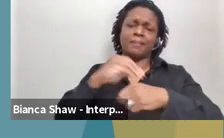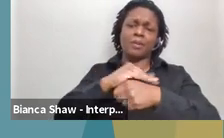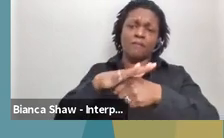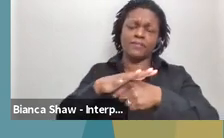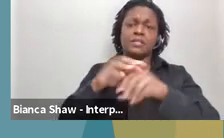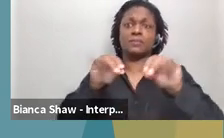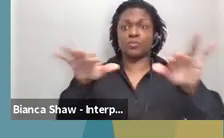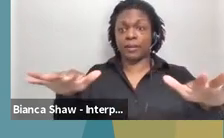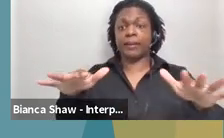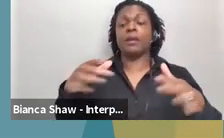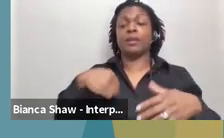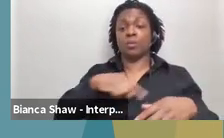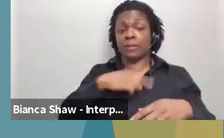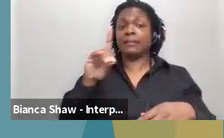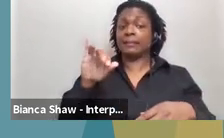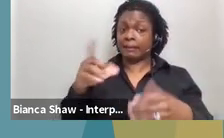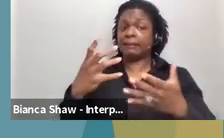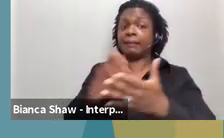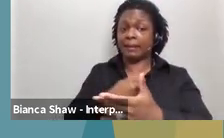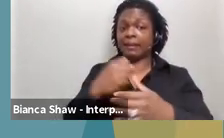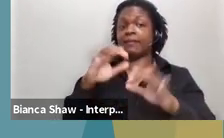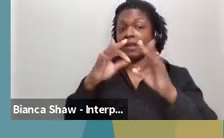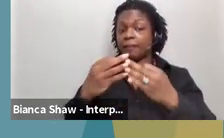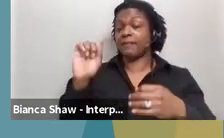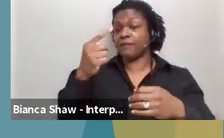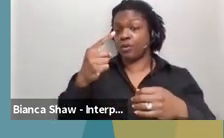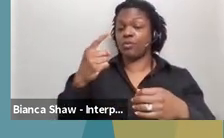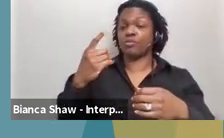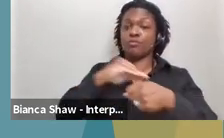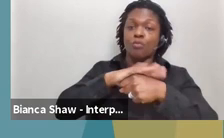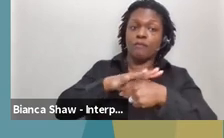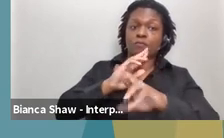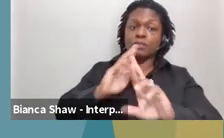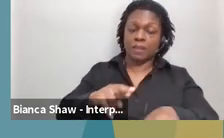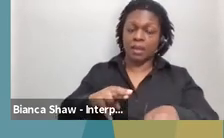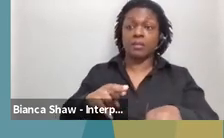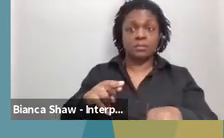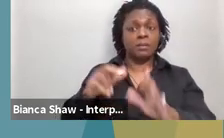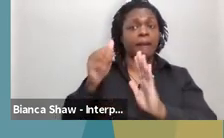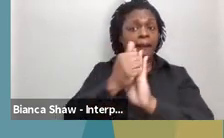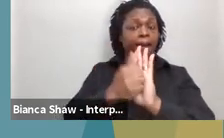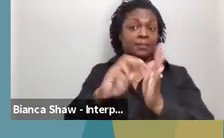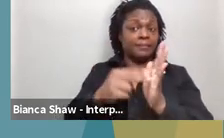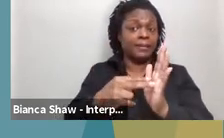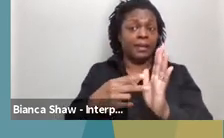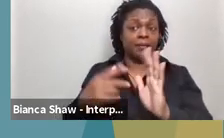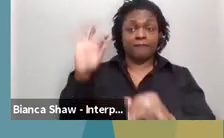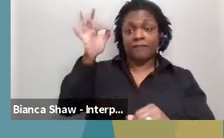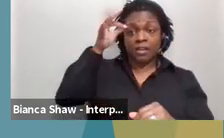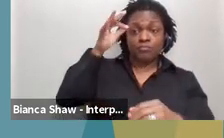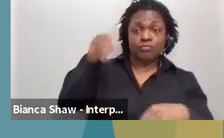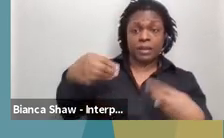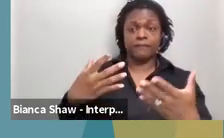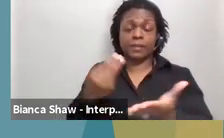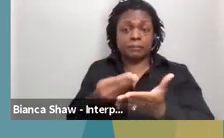additional federal funding from the, or to support, uh, you know, our persons with disabilities and